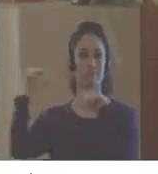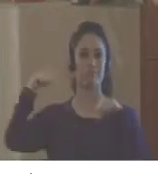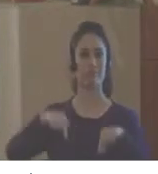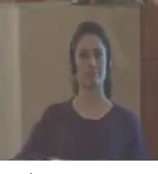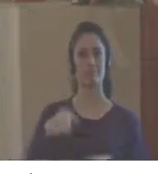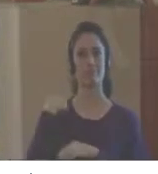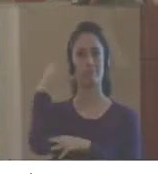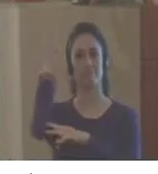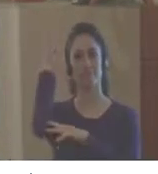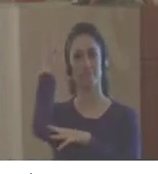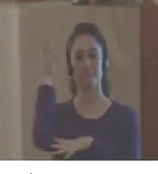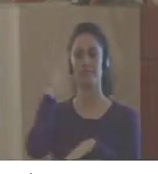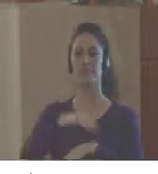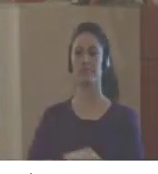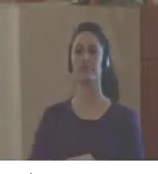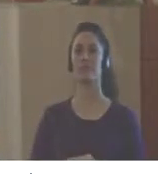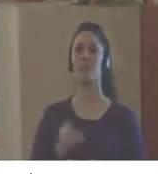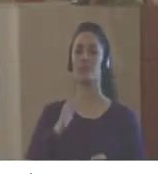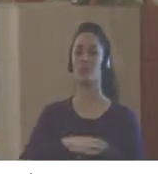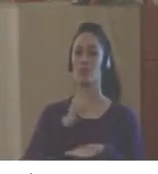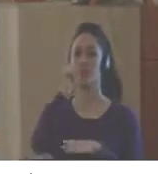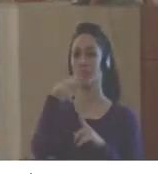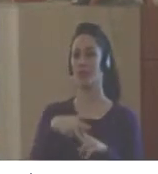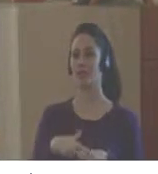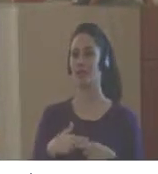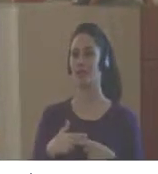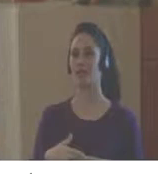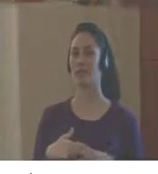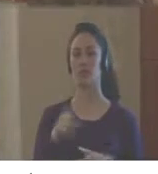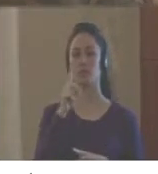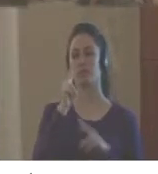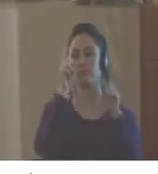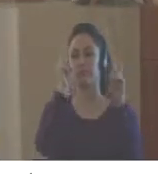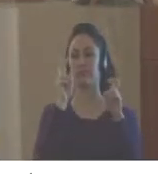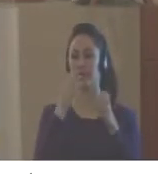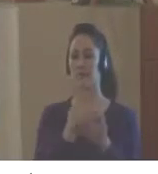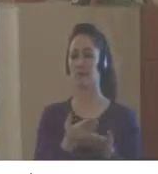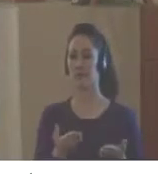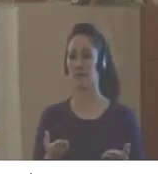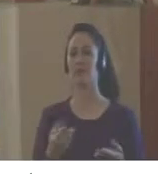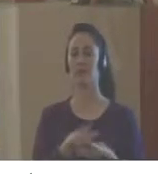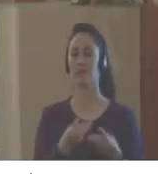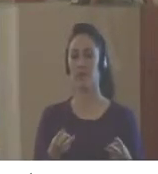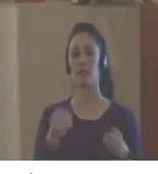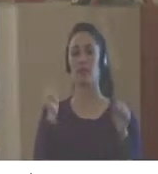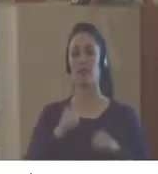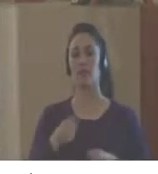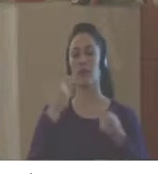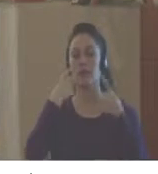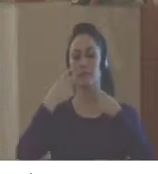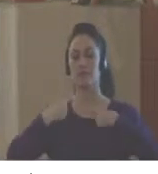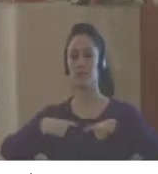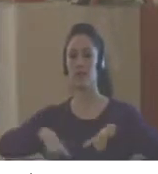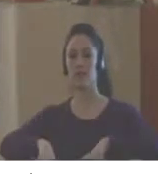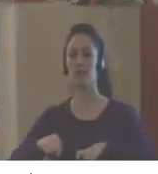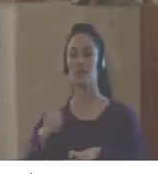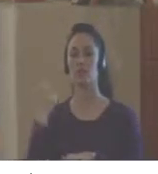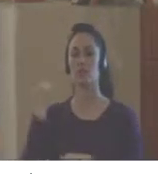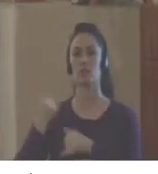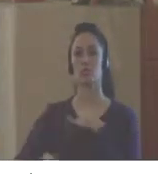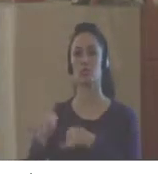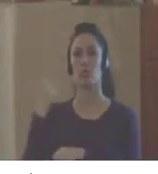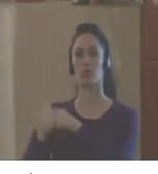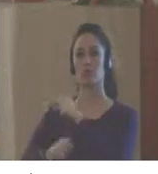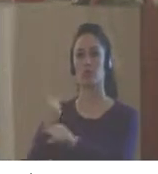I am here to present to you a special tool that is the result of a research process of the